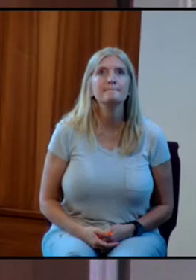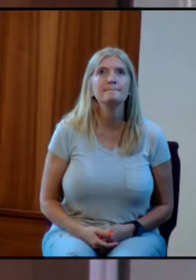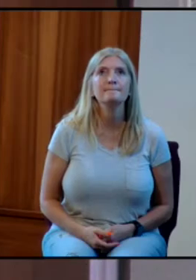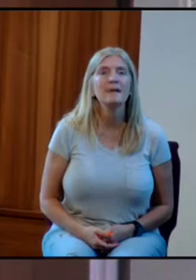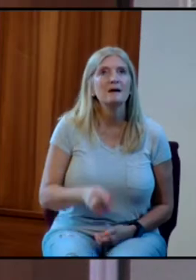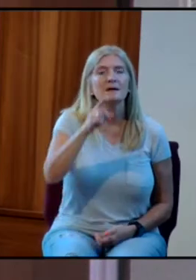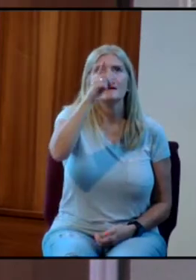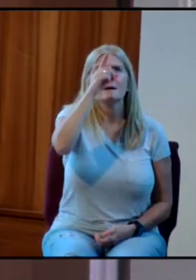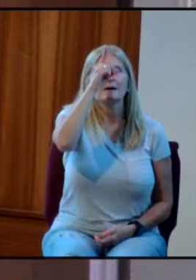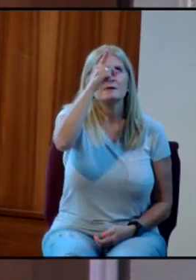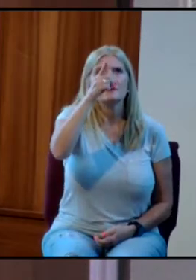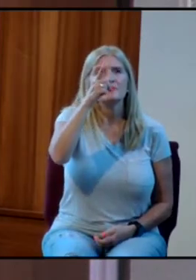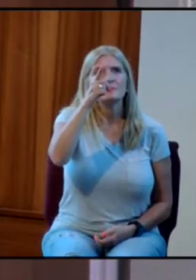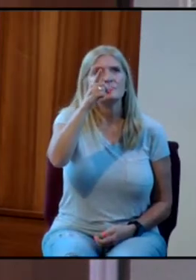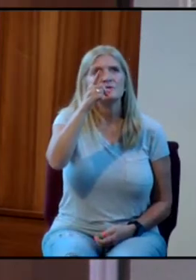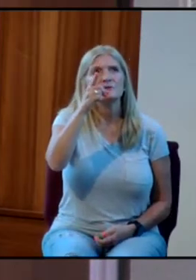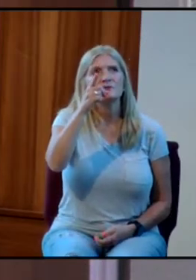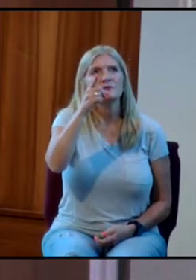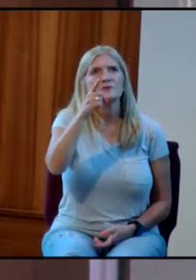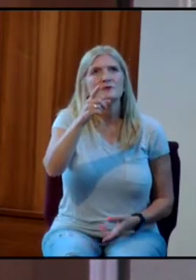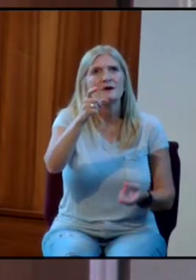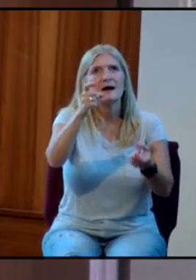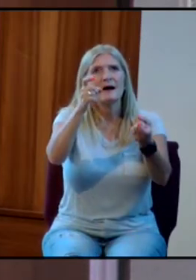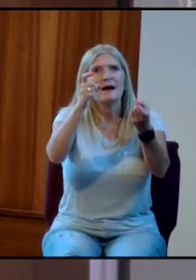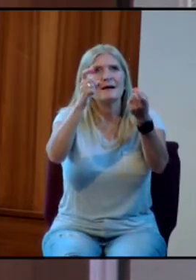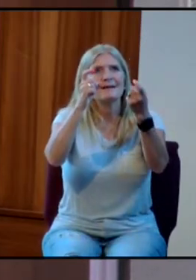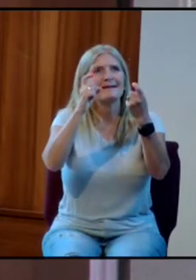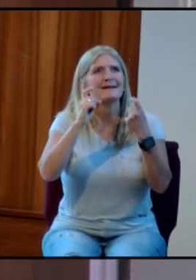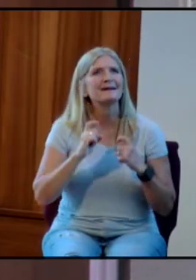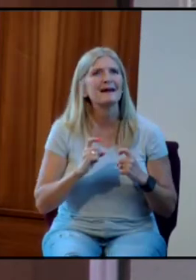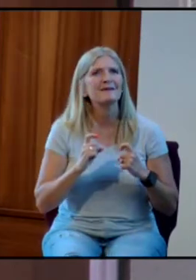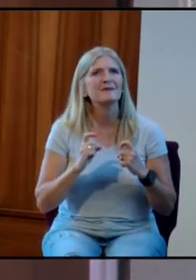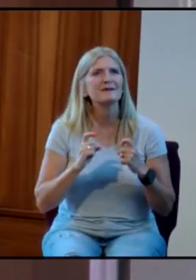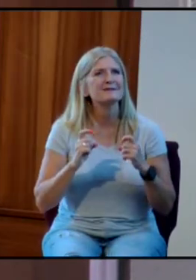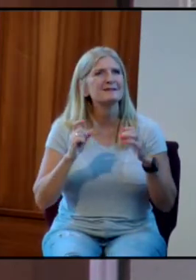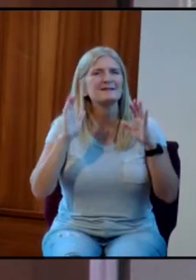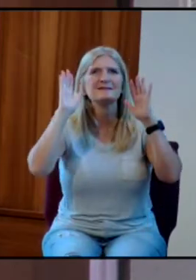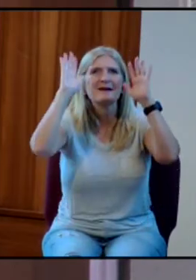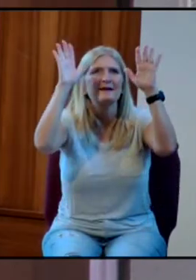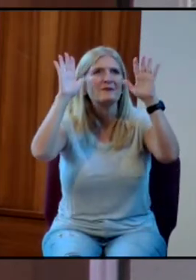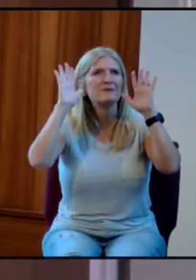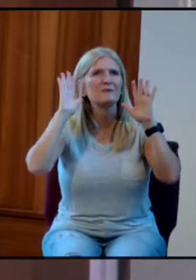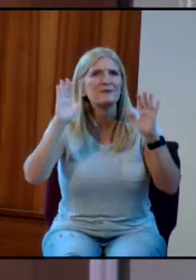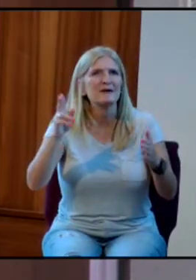you left us this incredible Psalm, Psalm 119.